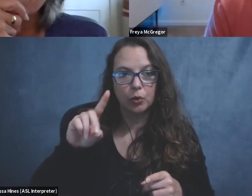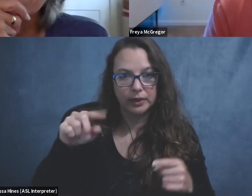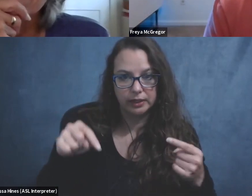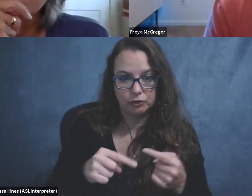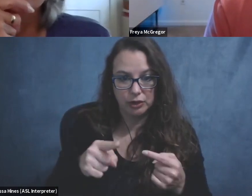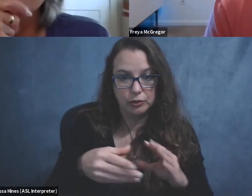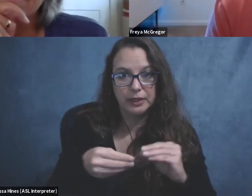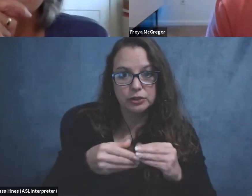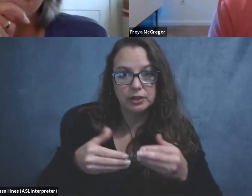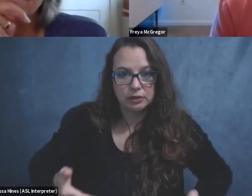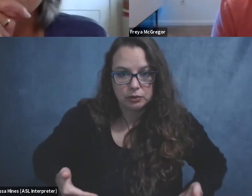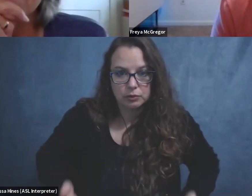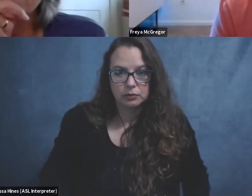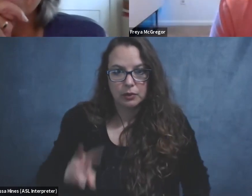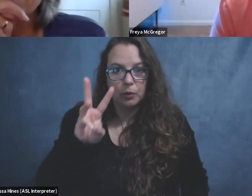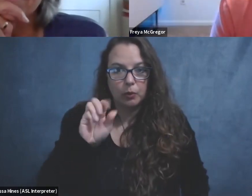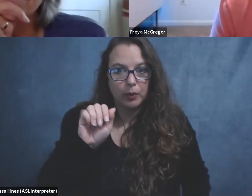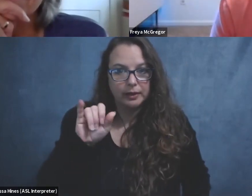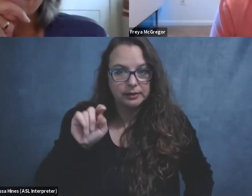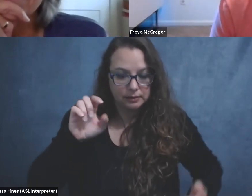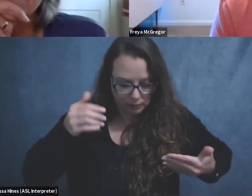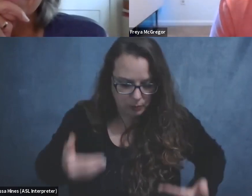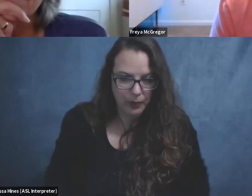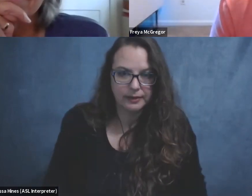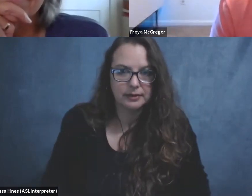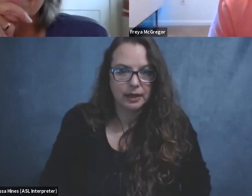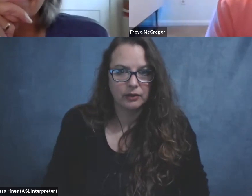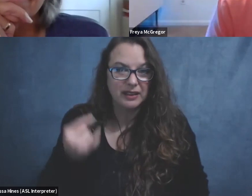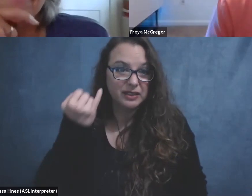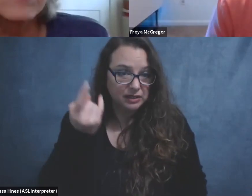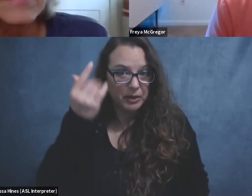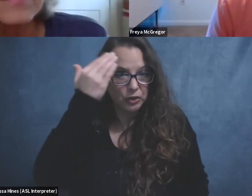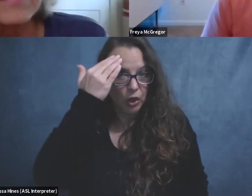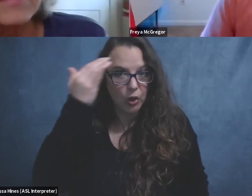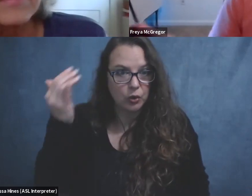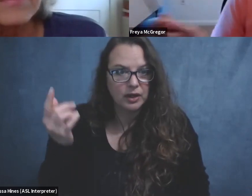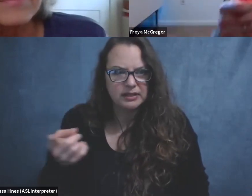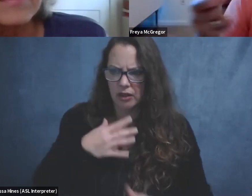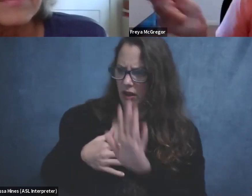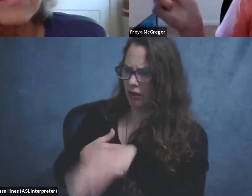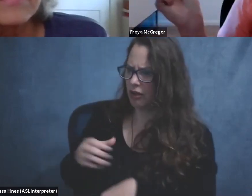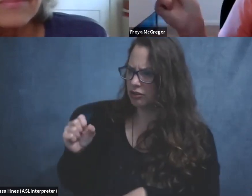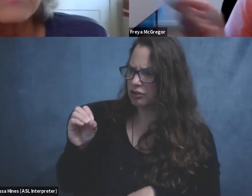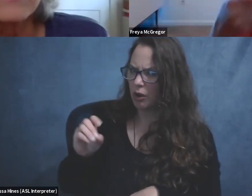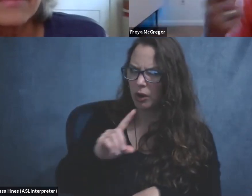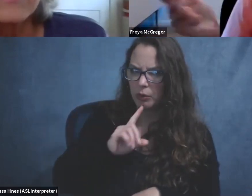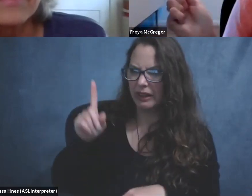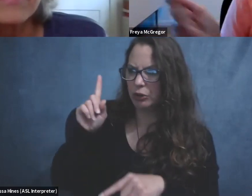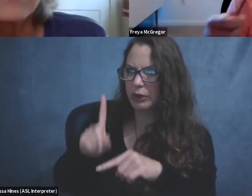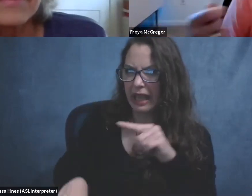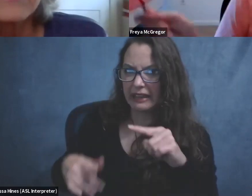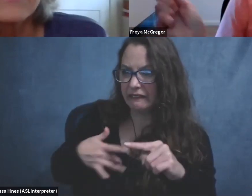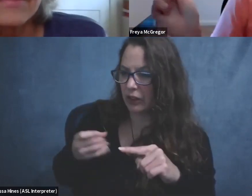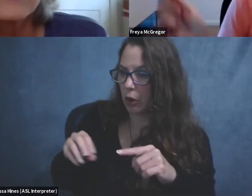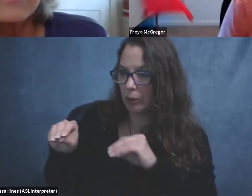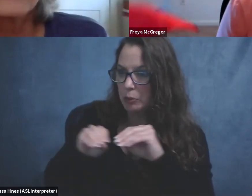waist down basically. Um, so if someone knew that and they said something like, so you really can't feel or move